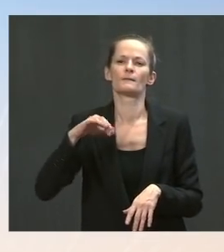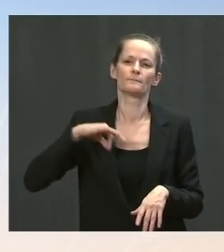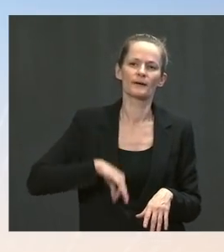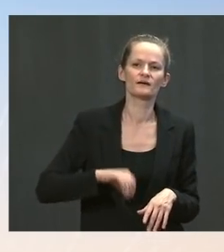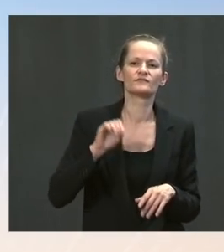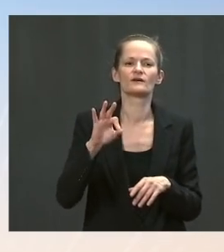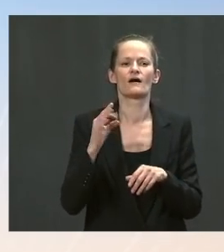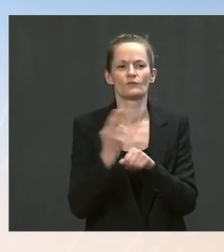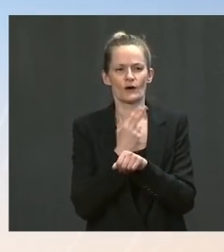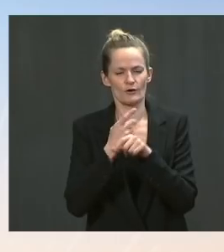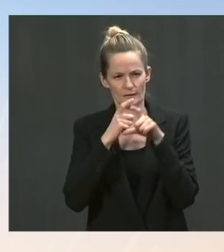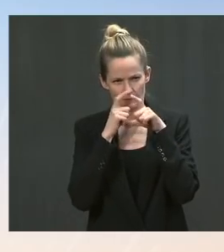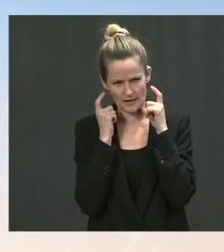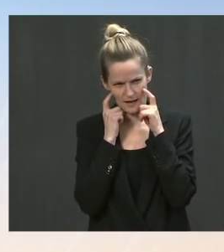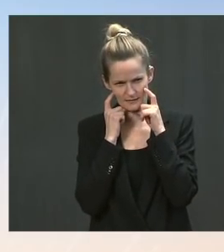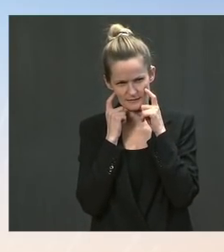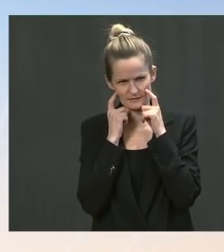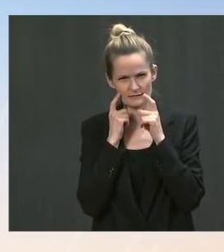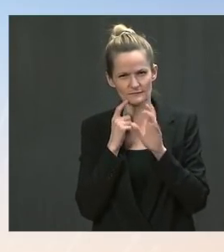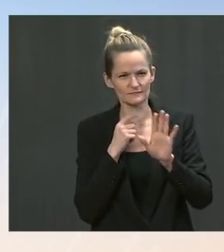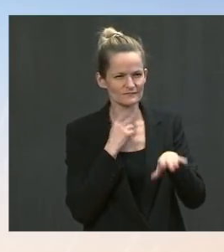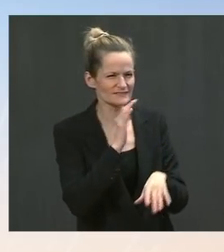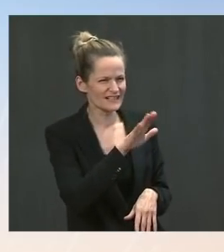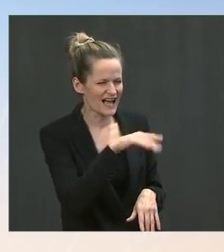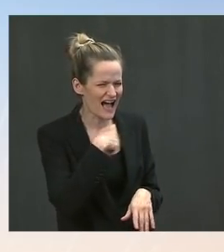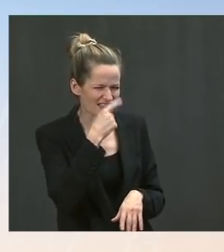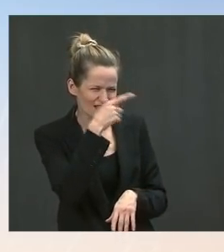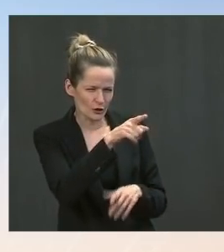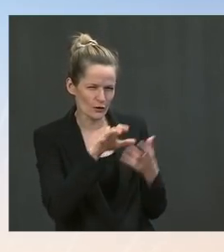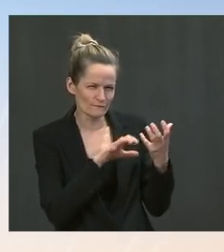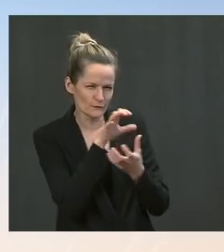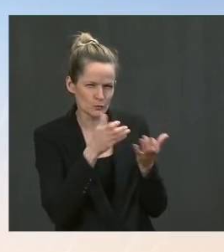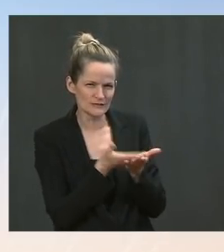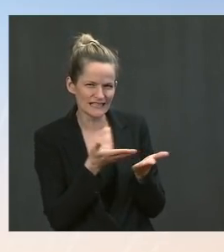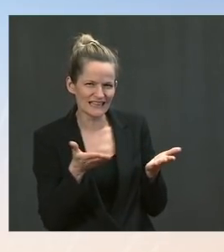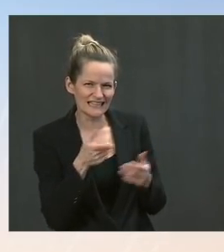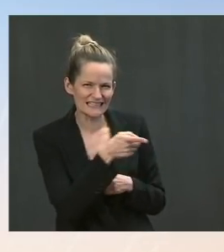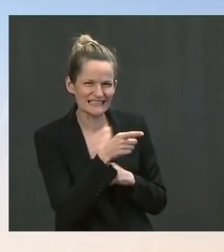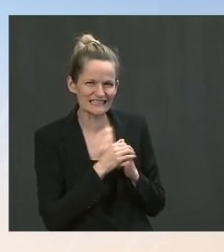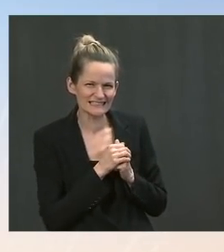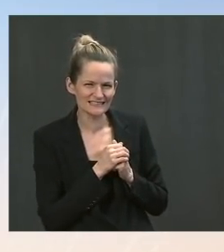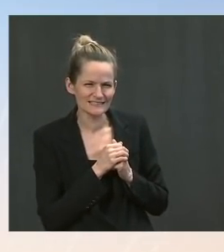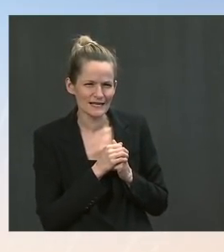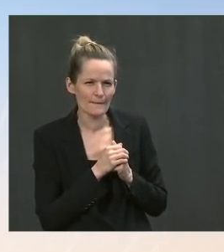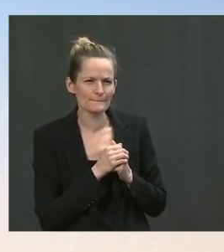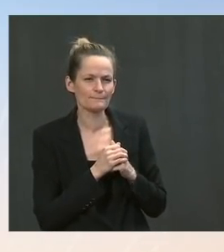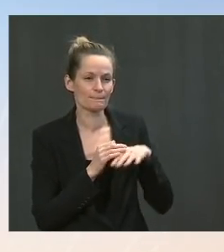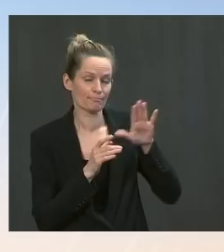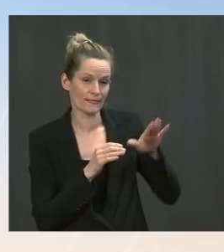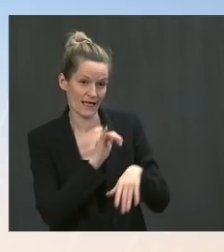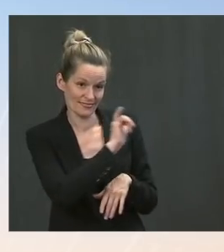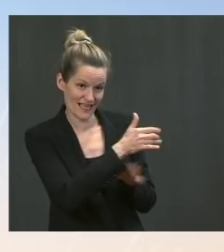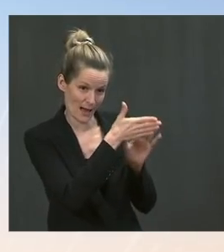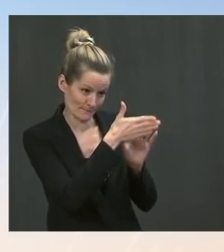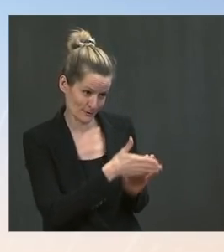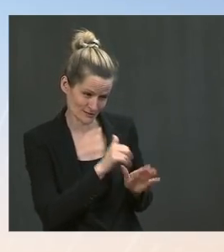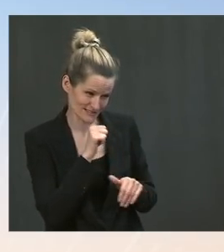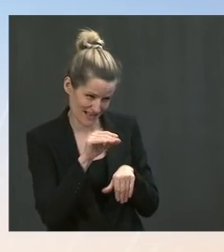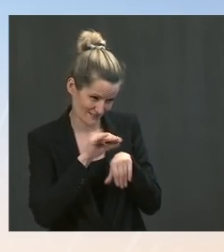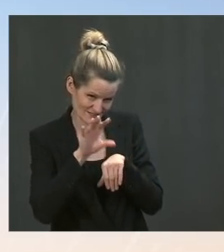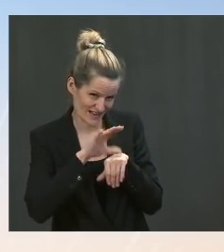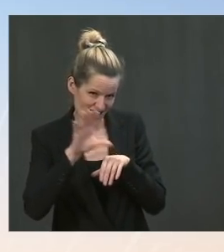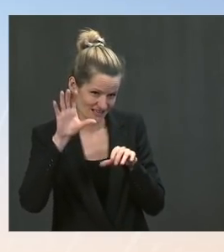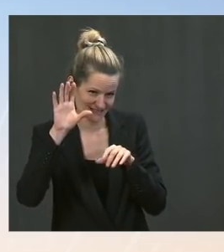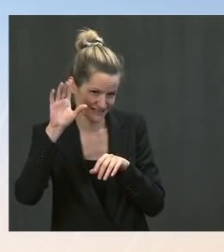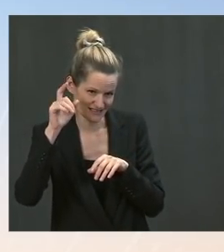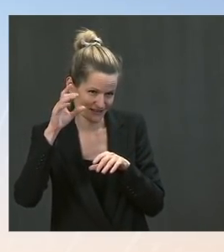So how do you respond to that? using a few things there. But let me first say that Osterholm is not an advisor to the President, to the administration, to the White House. He